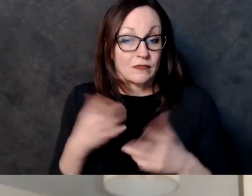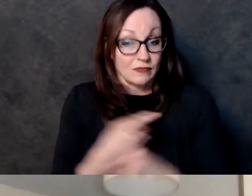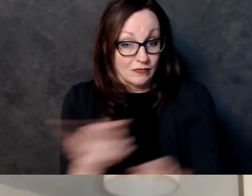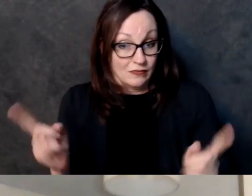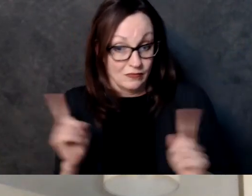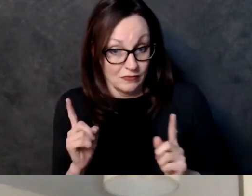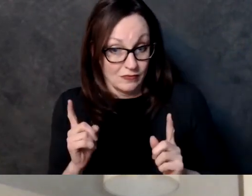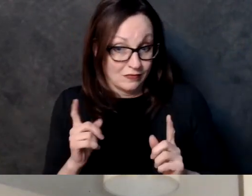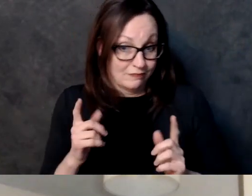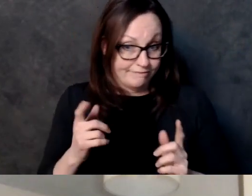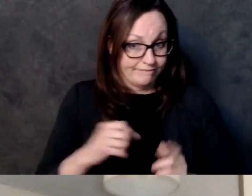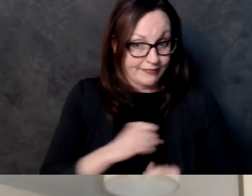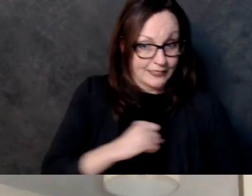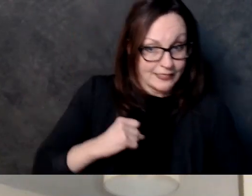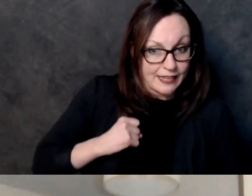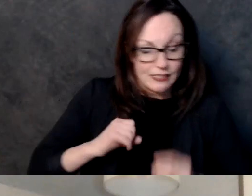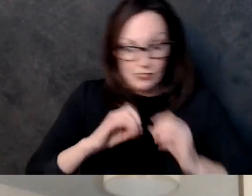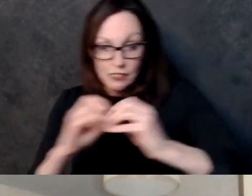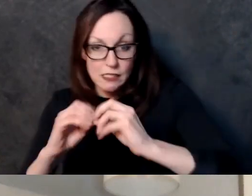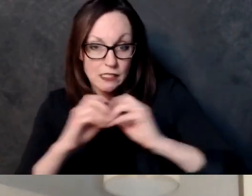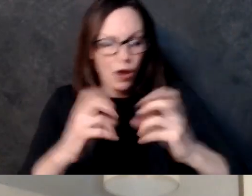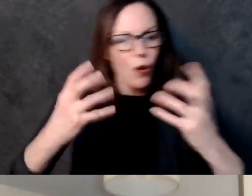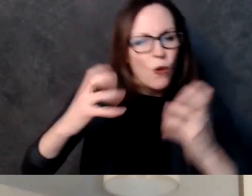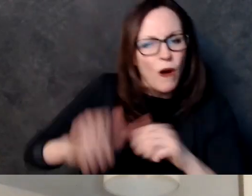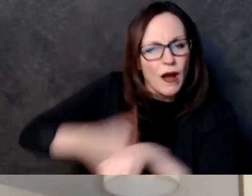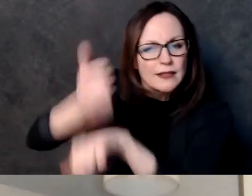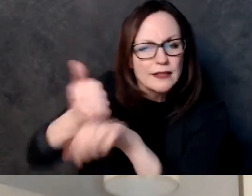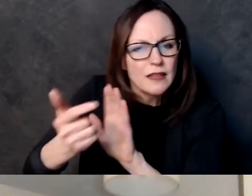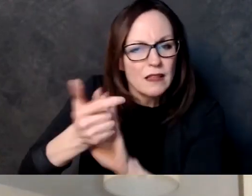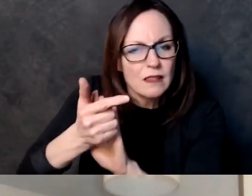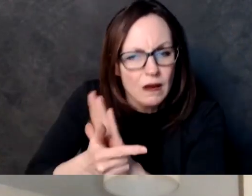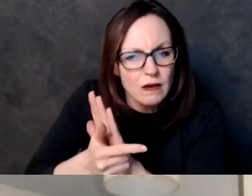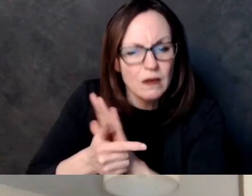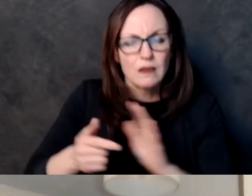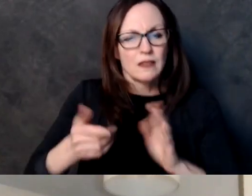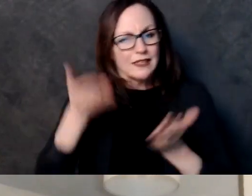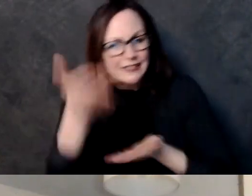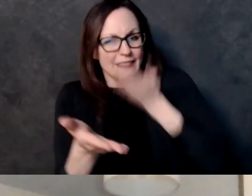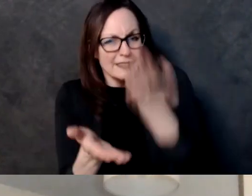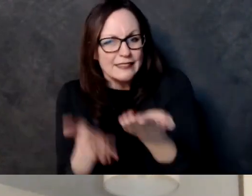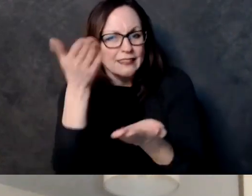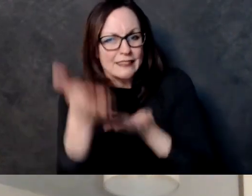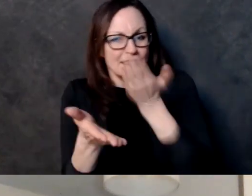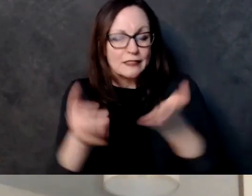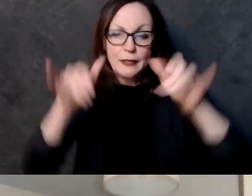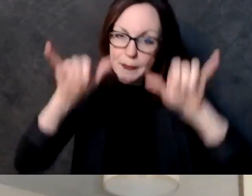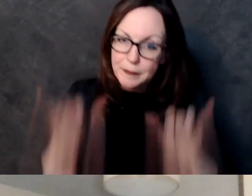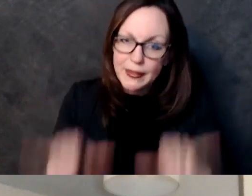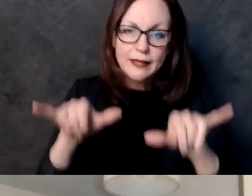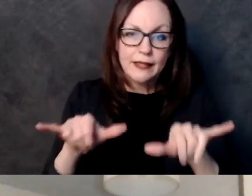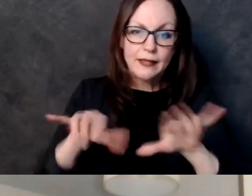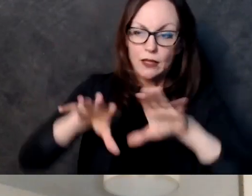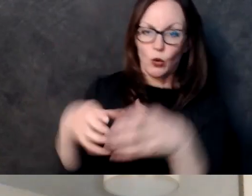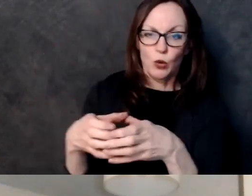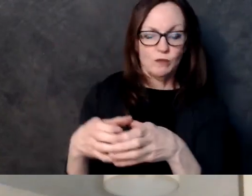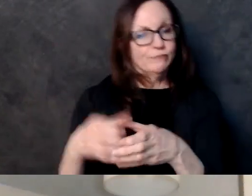well why not just introduce legislation as popular well because there's a group of people who instead of in the competing